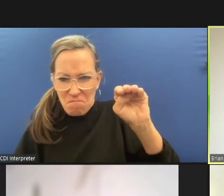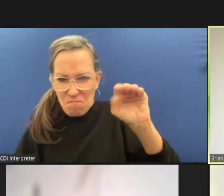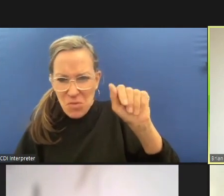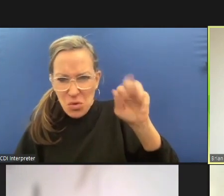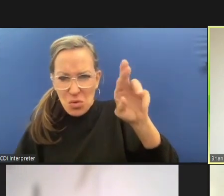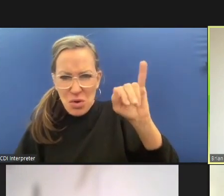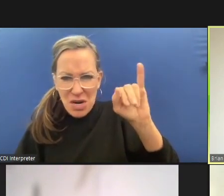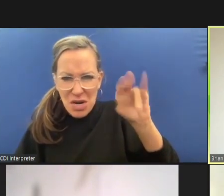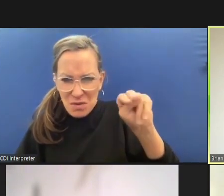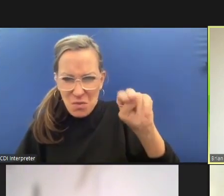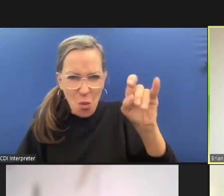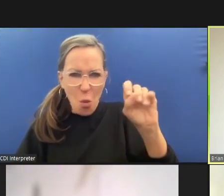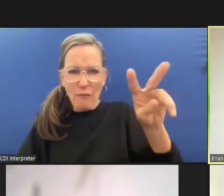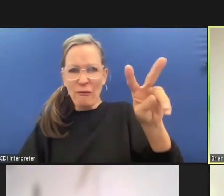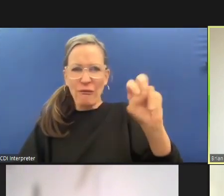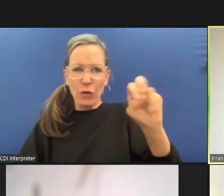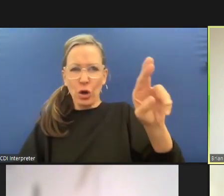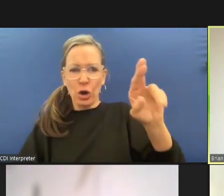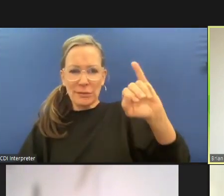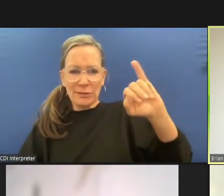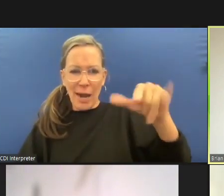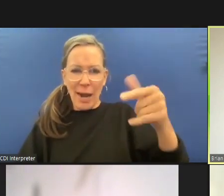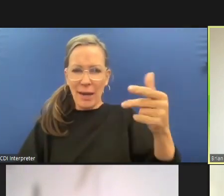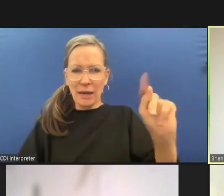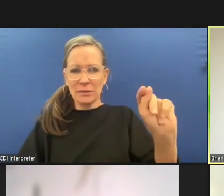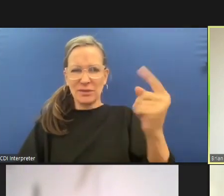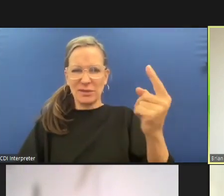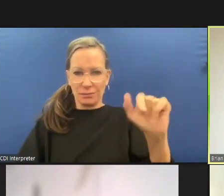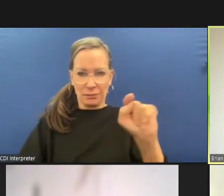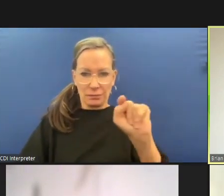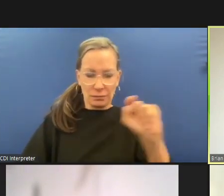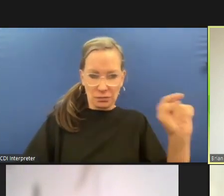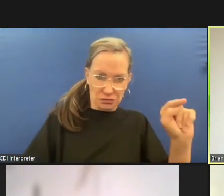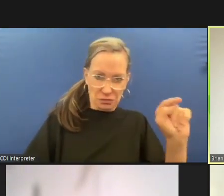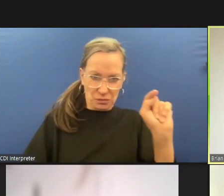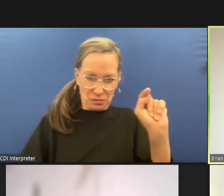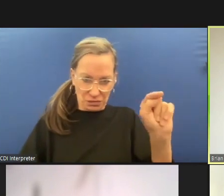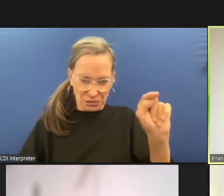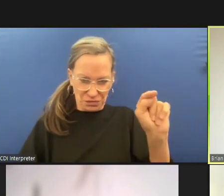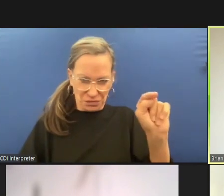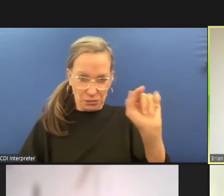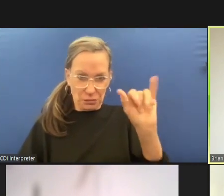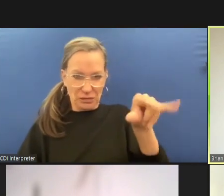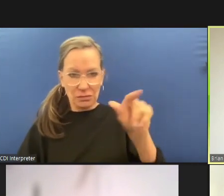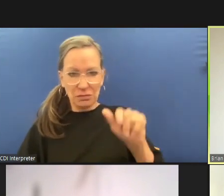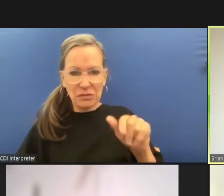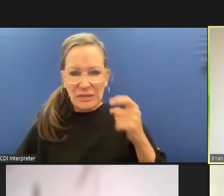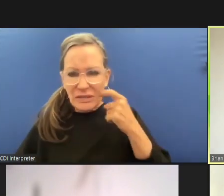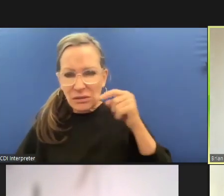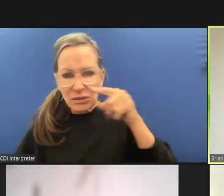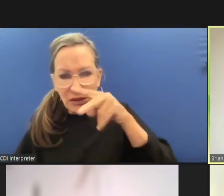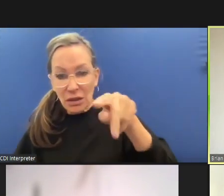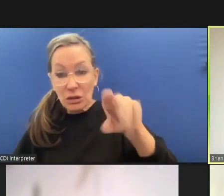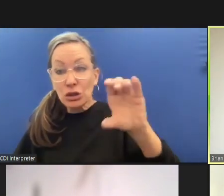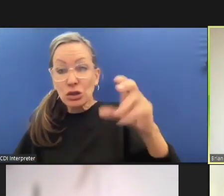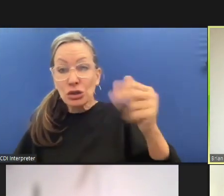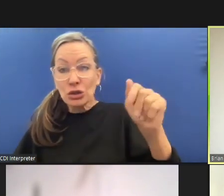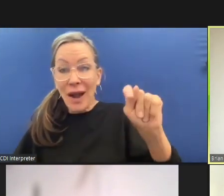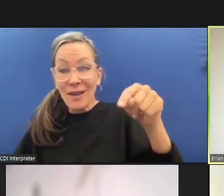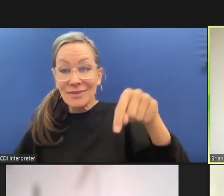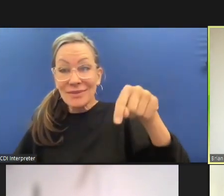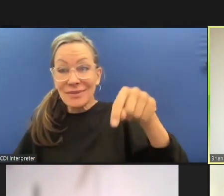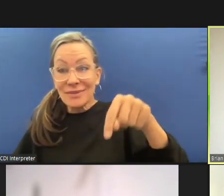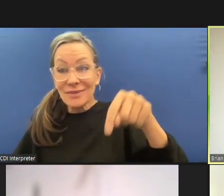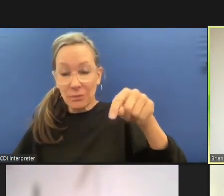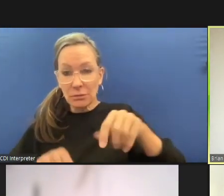a place where you can both learn more now but also keep track of the process as it develops so again i really